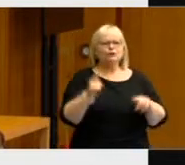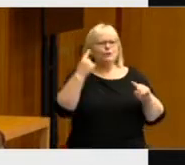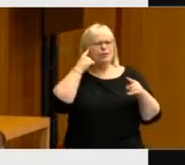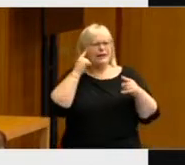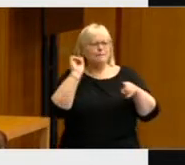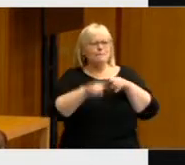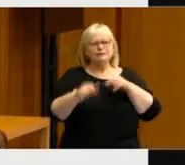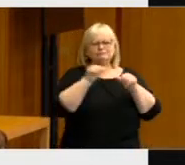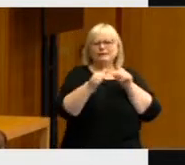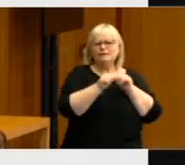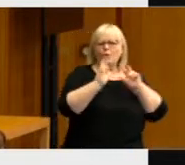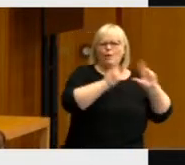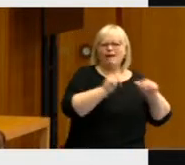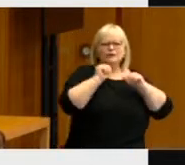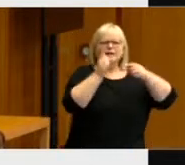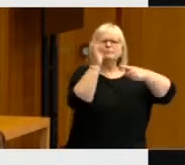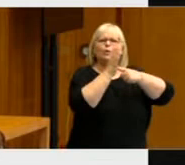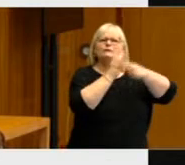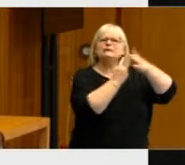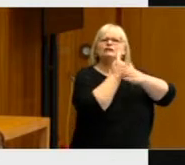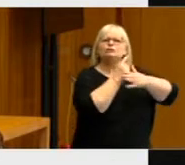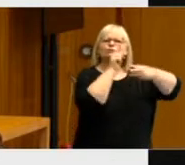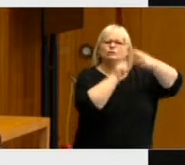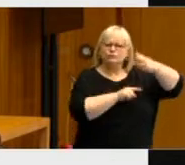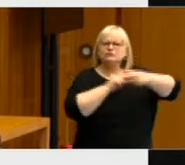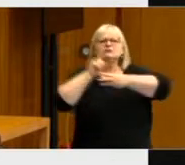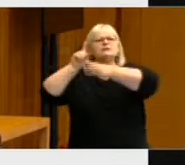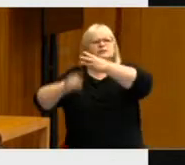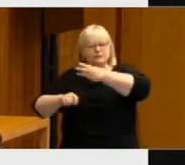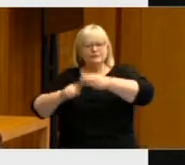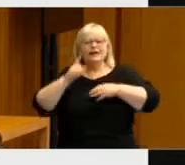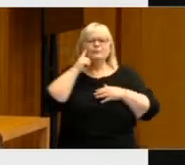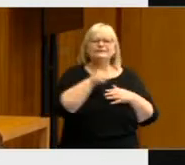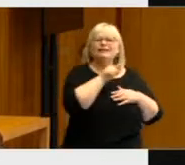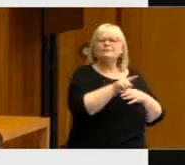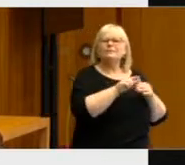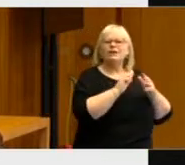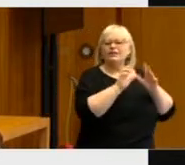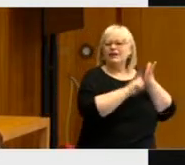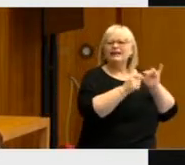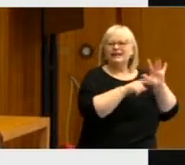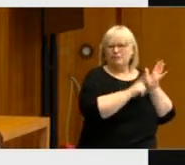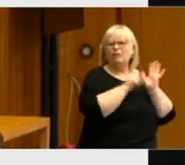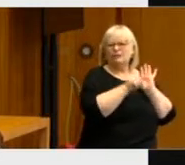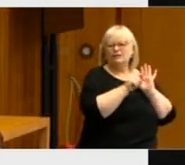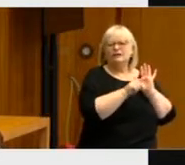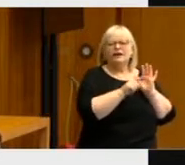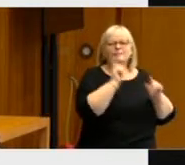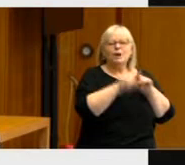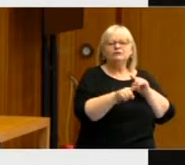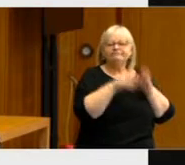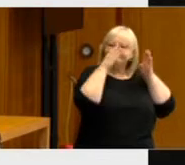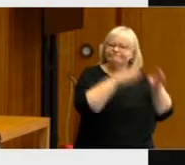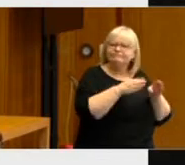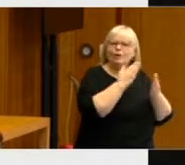issues and again consistently in this we see a pattern where the coalition has an advantage over economic issues